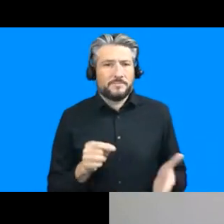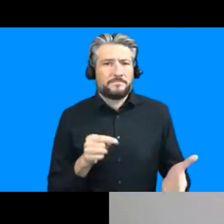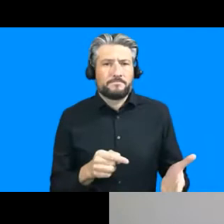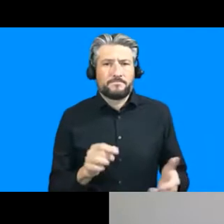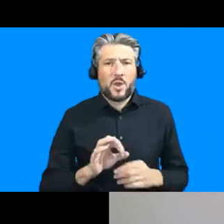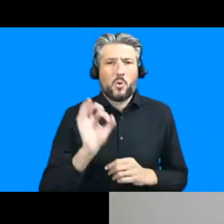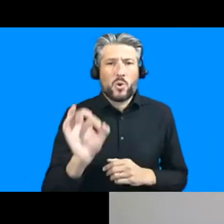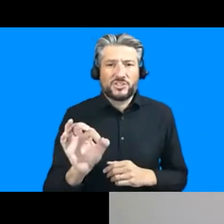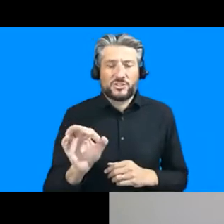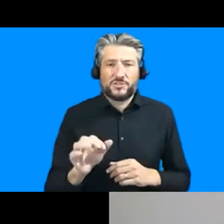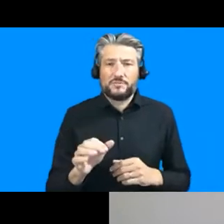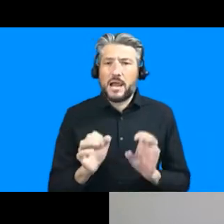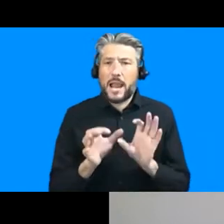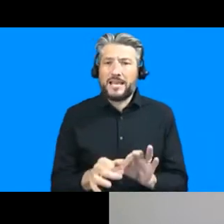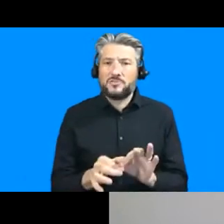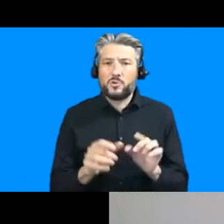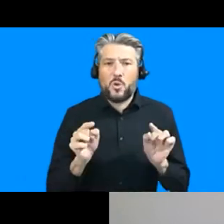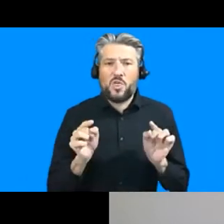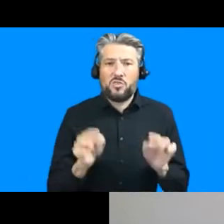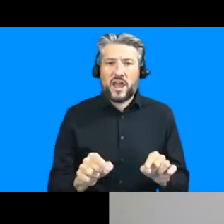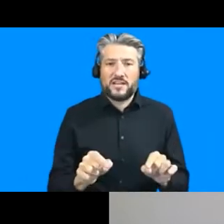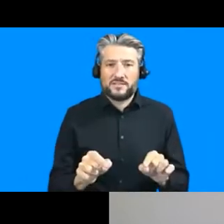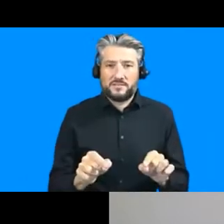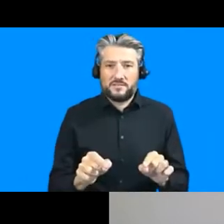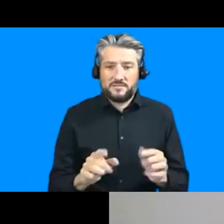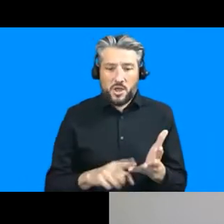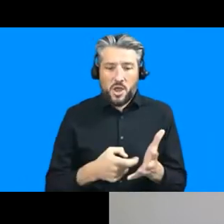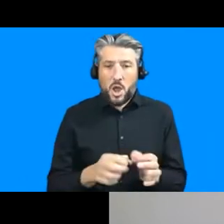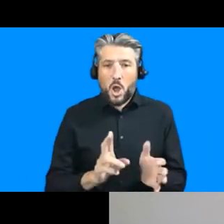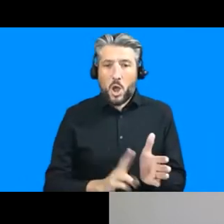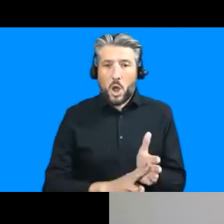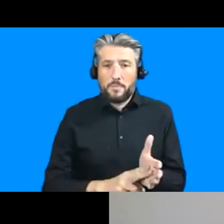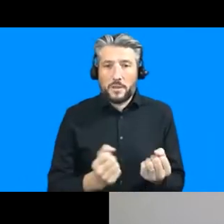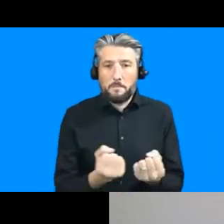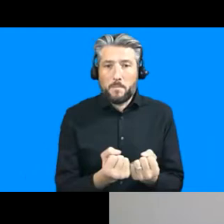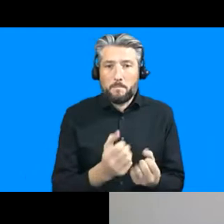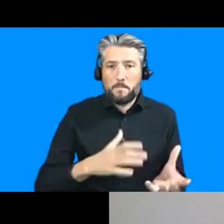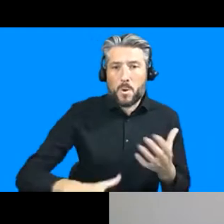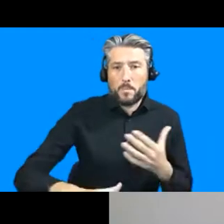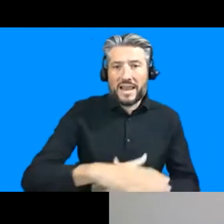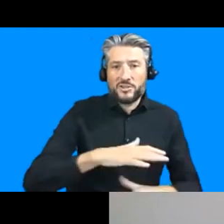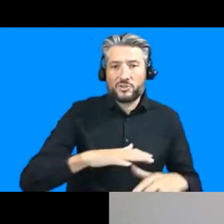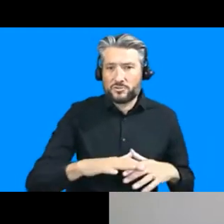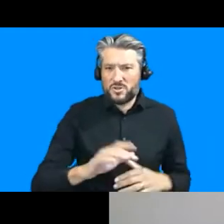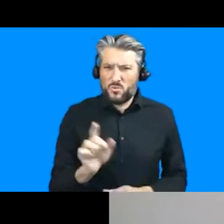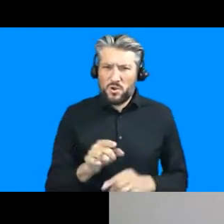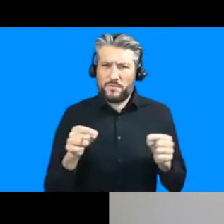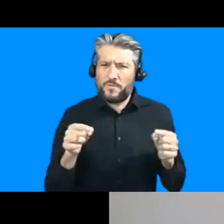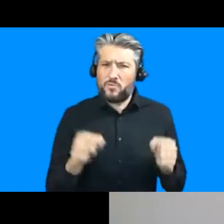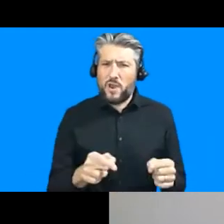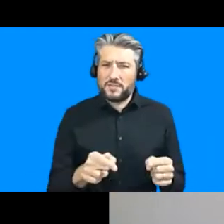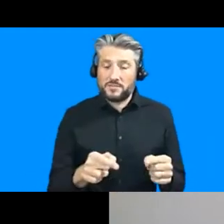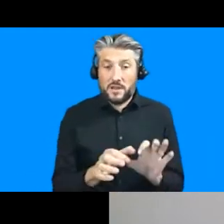threats that increasing urban populations might create for economic development and indeed for for